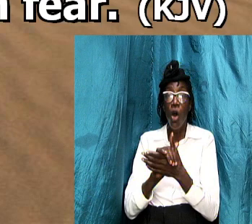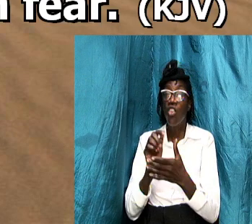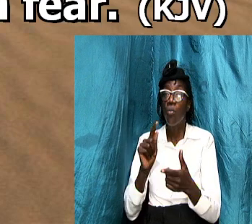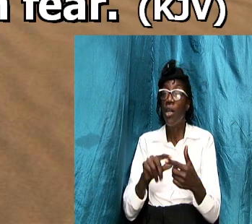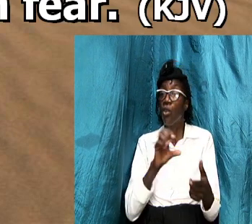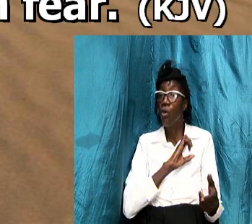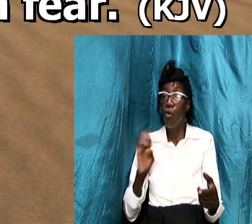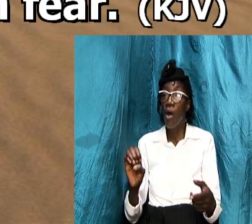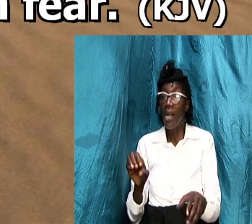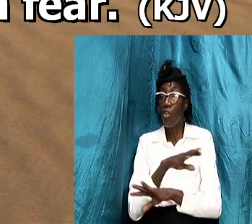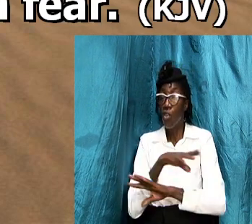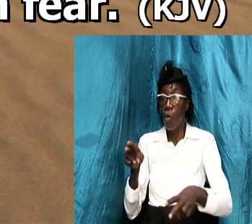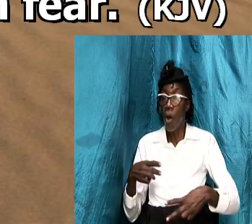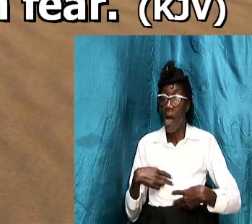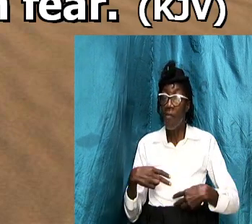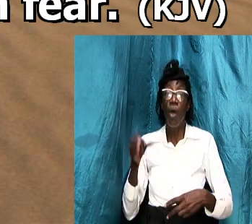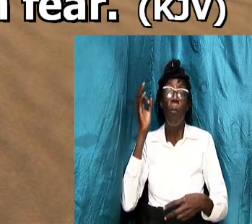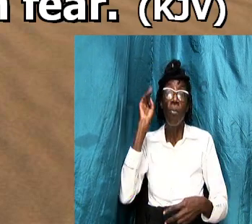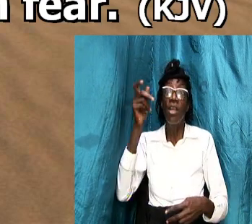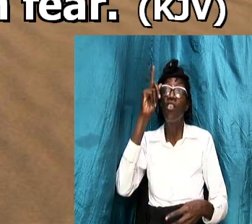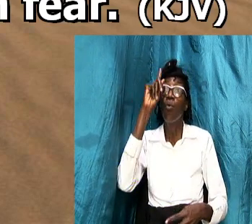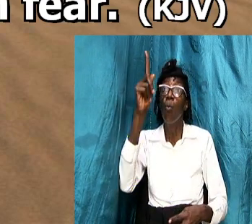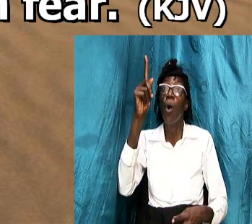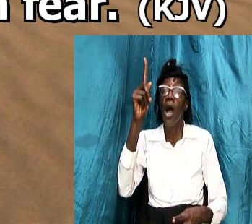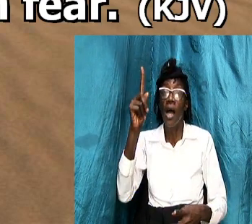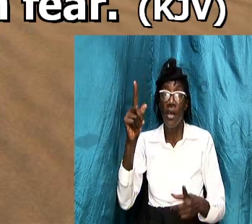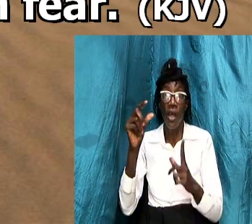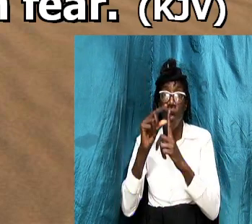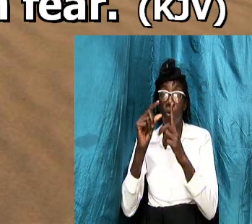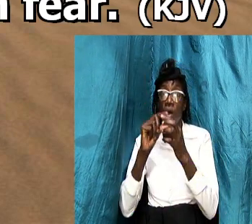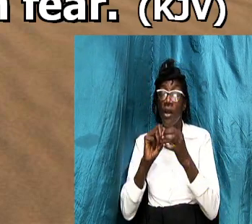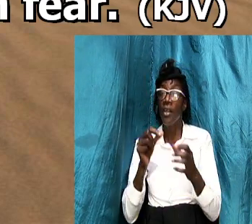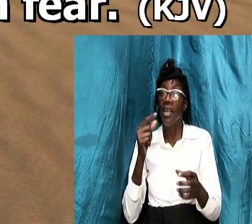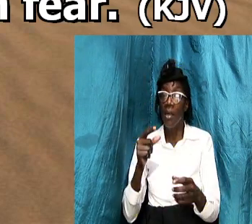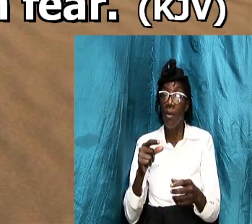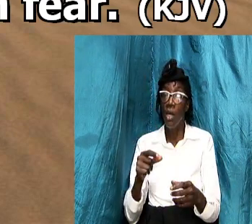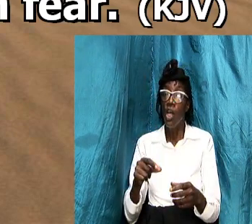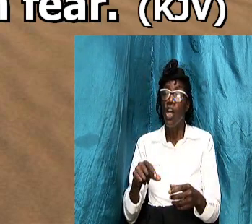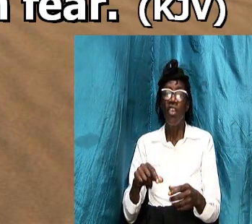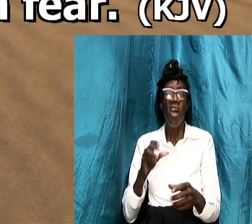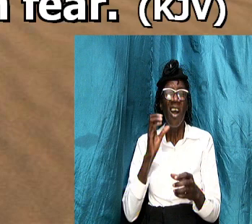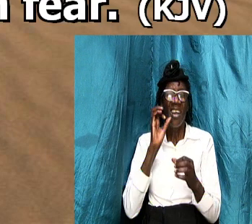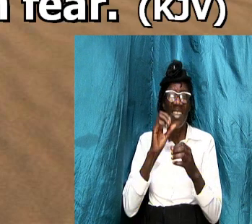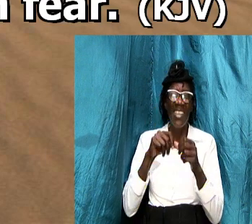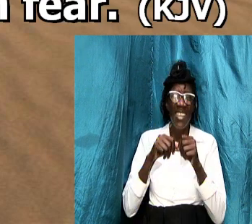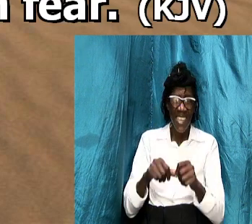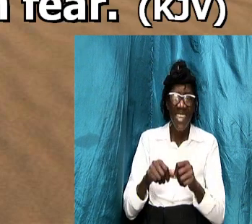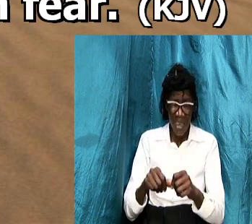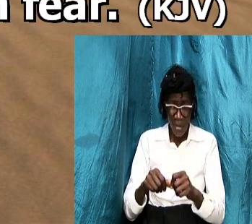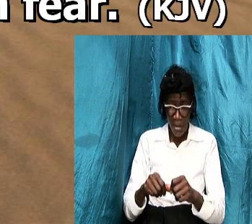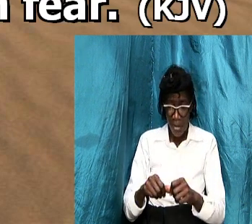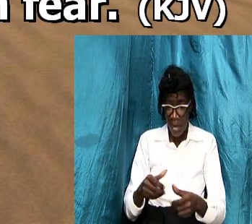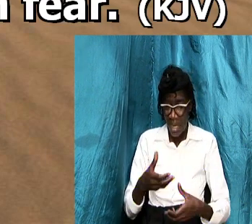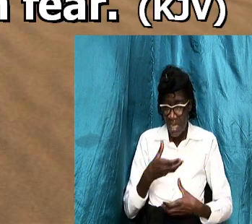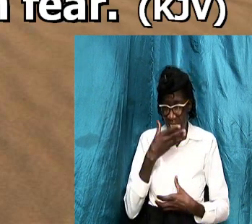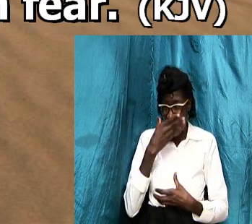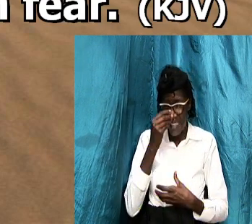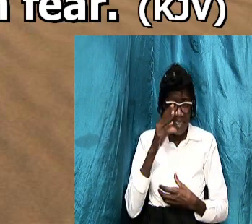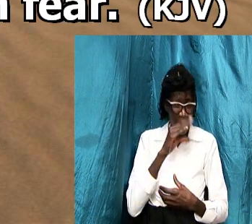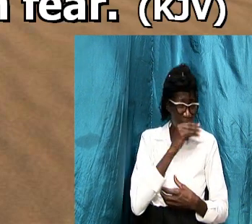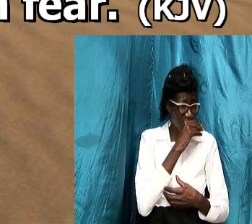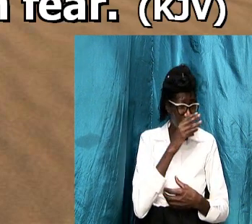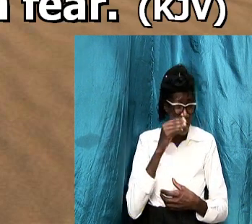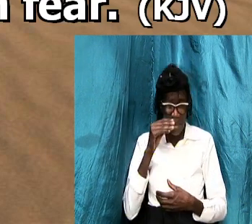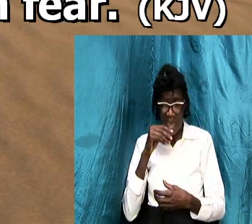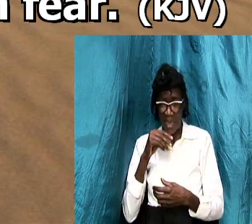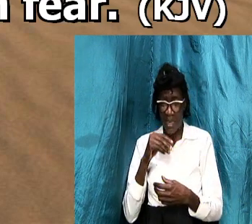one sermon to him or to continually criticize his lifestyle as some wives do pin